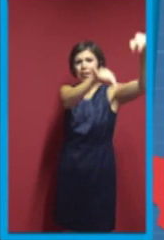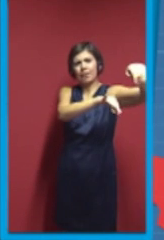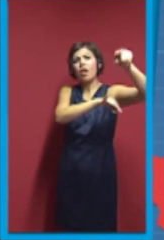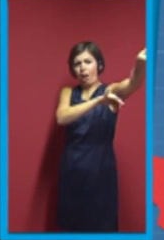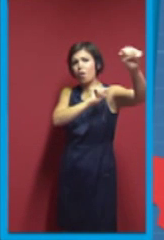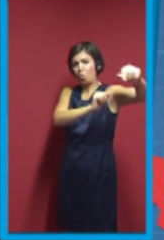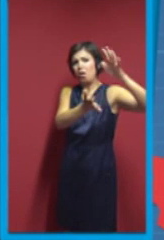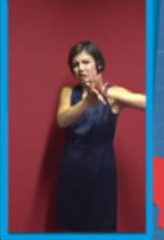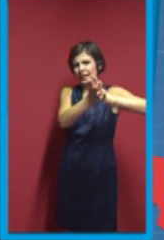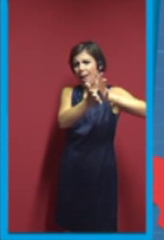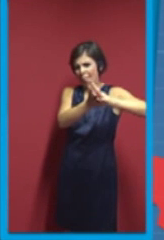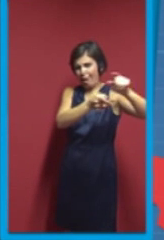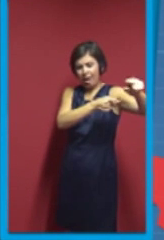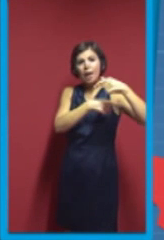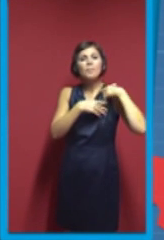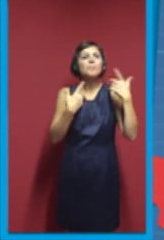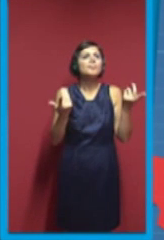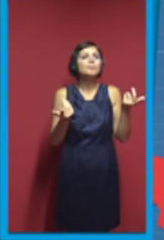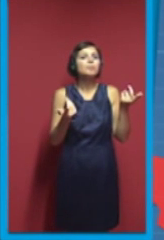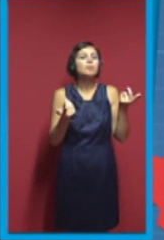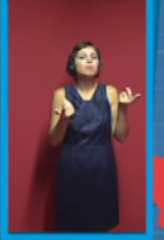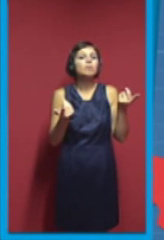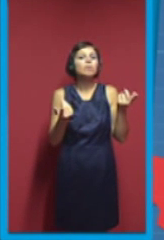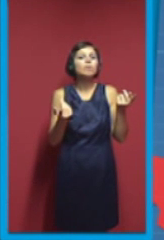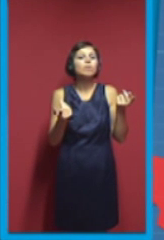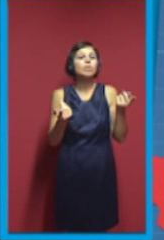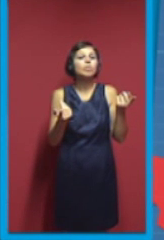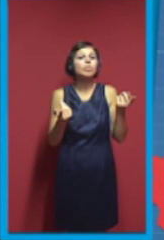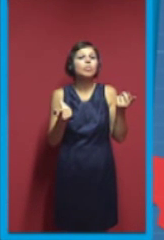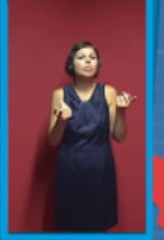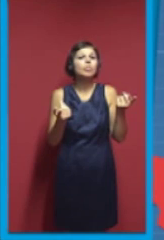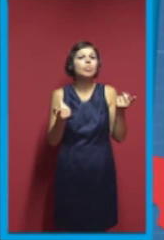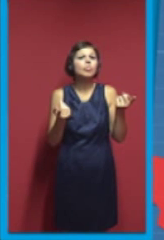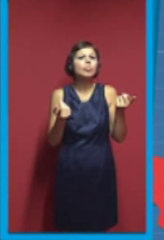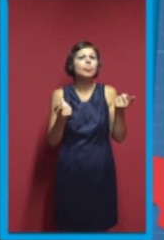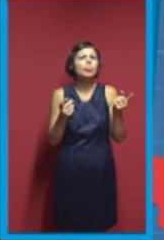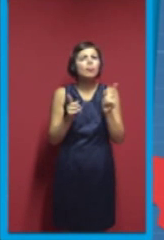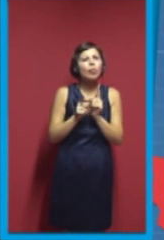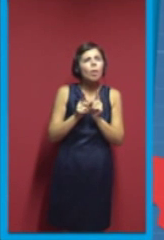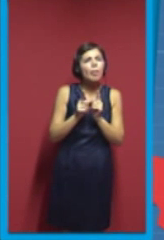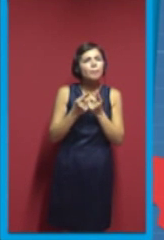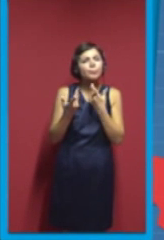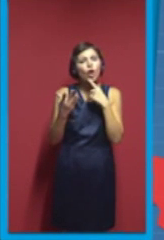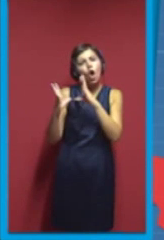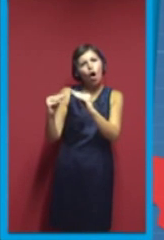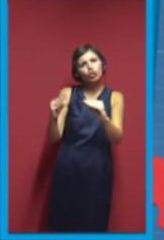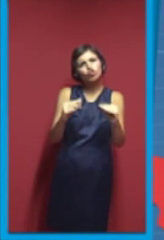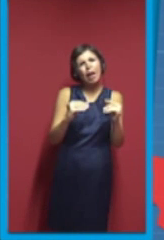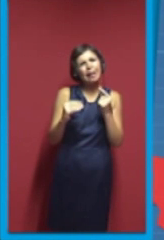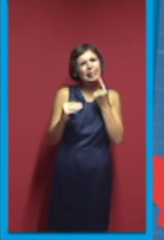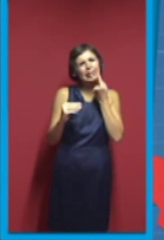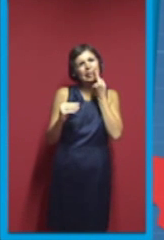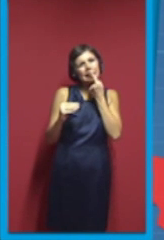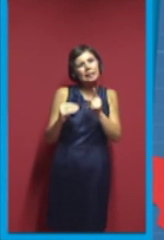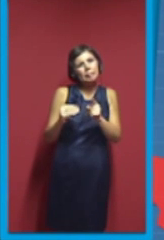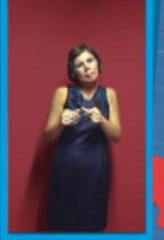We are adaptive, as I thought, and innovative. Basically, most of the innovation in 3D printing is done by some way or